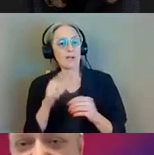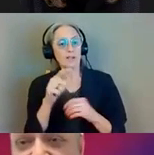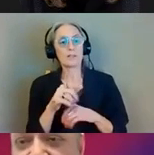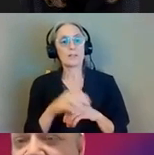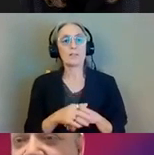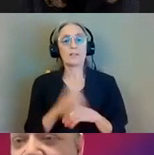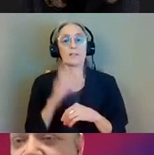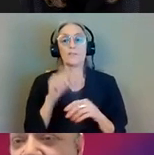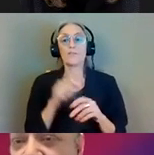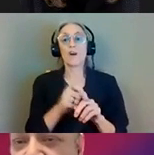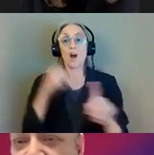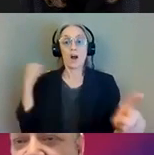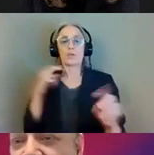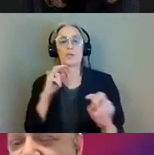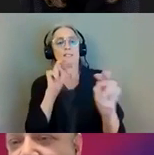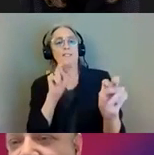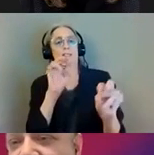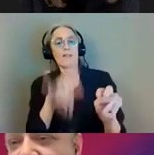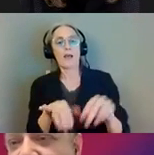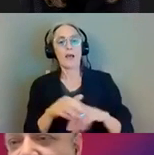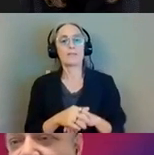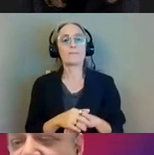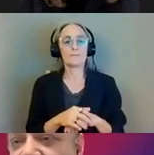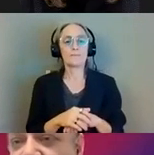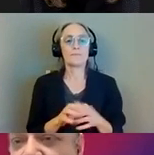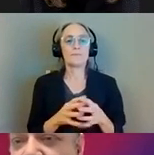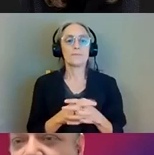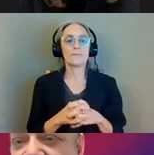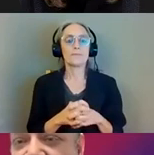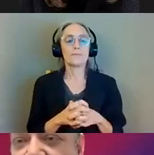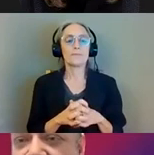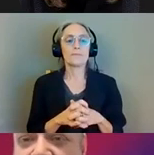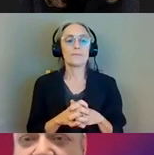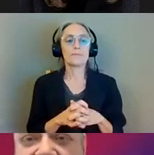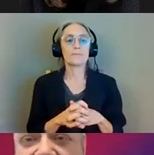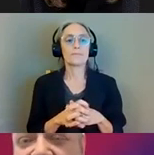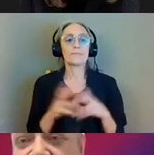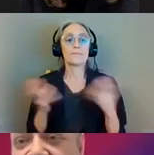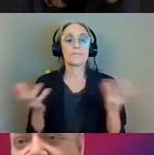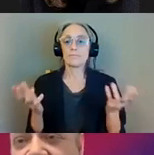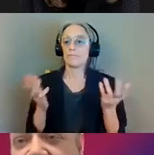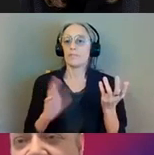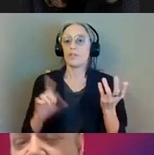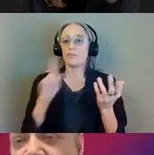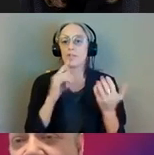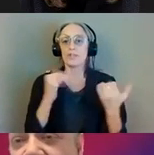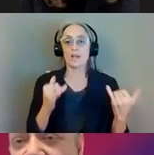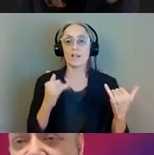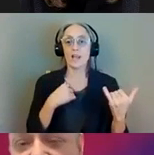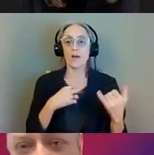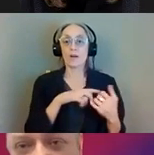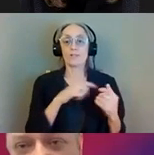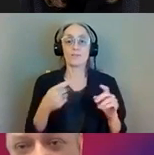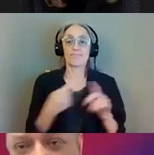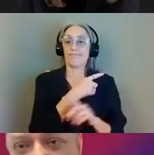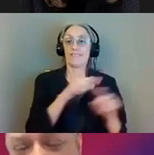a long distance off so as i mentioned we're we're basically building a bridge off-site and then bringing it in